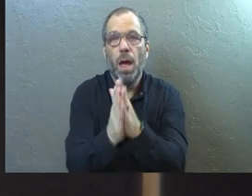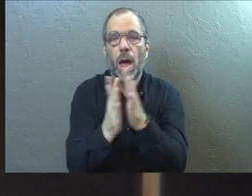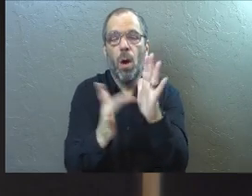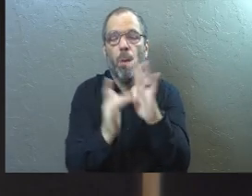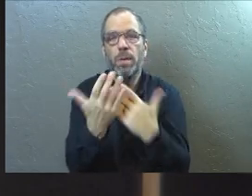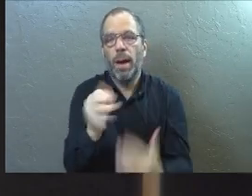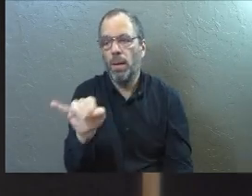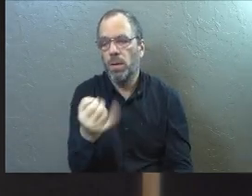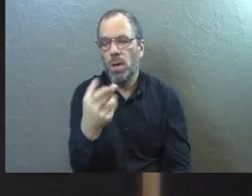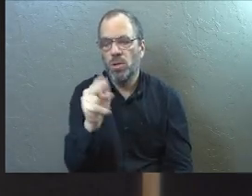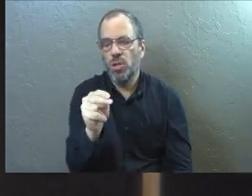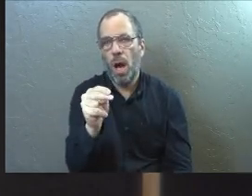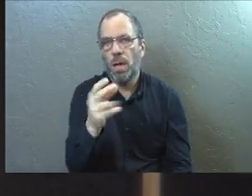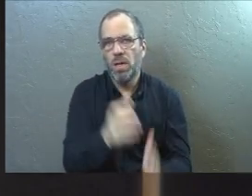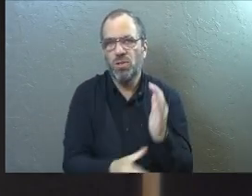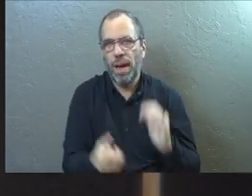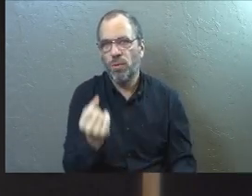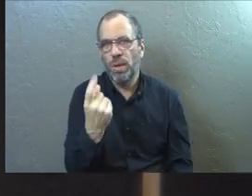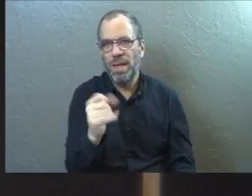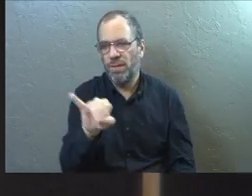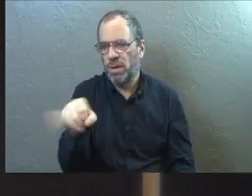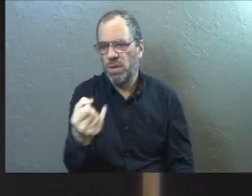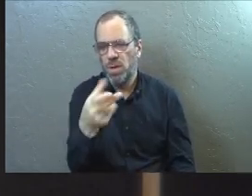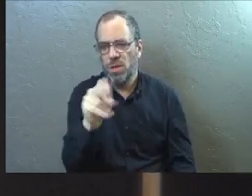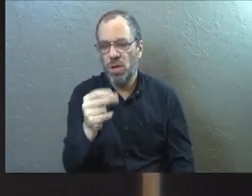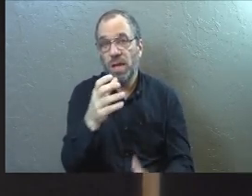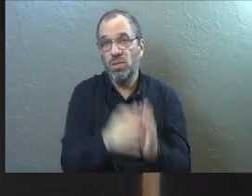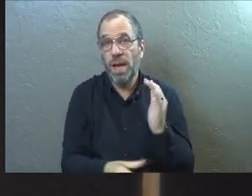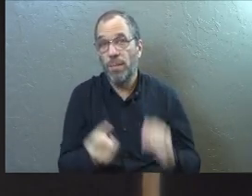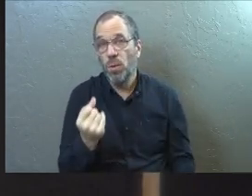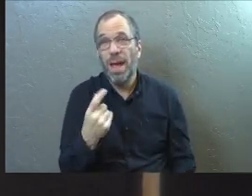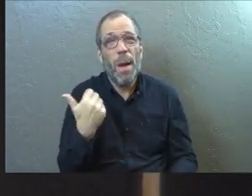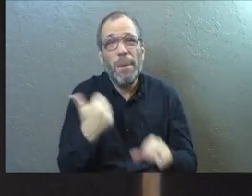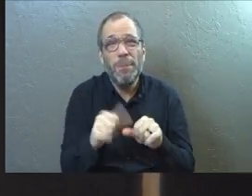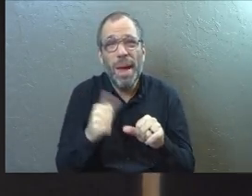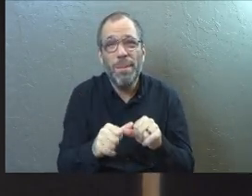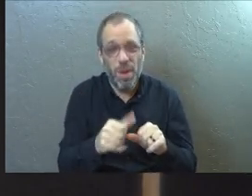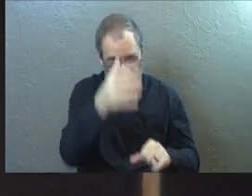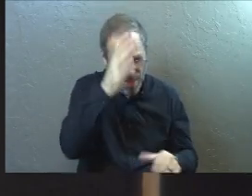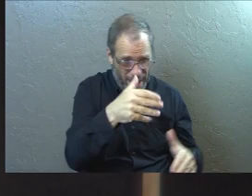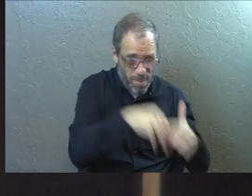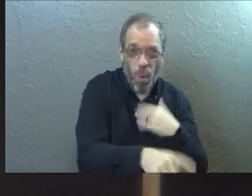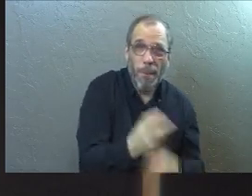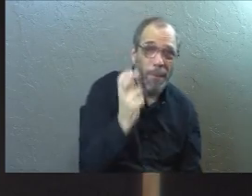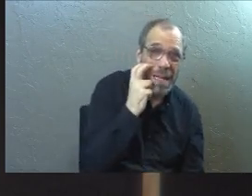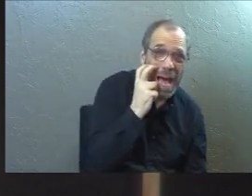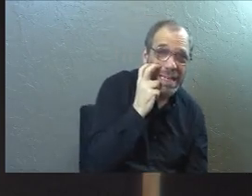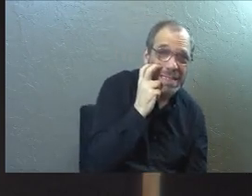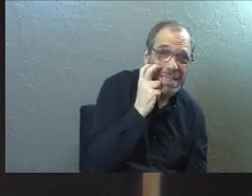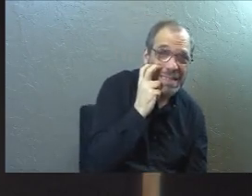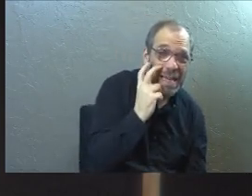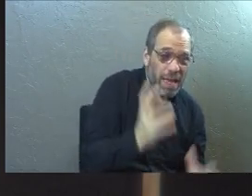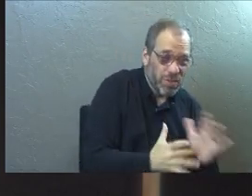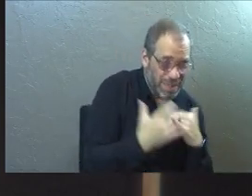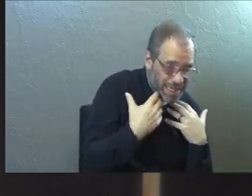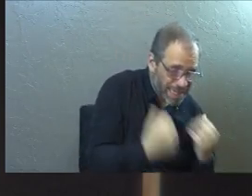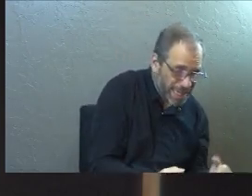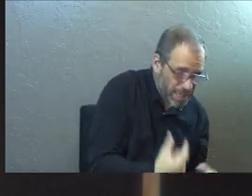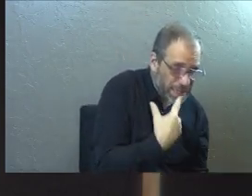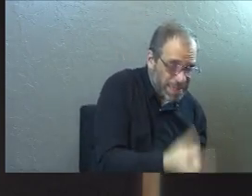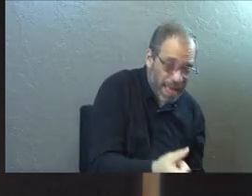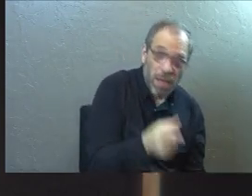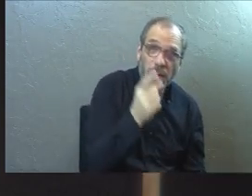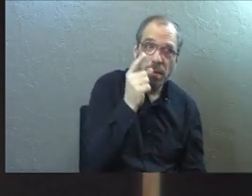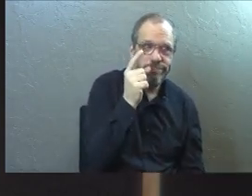chapter 11. Now this is right on the heels of what we talked about last week. Remember the man born blind and Jesus healed him. And then Jesus